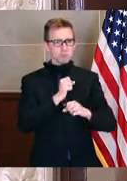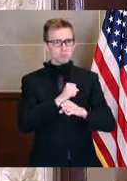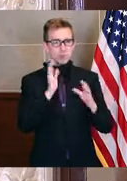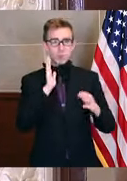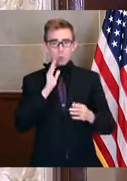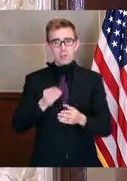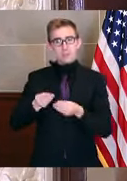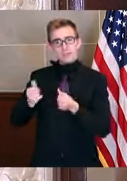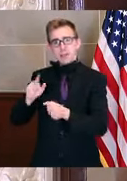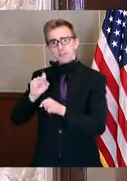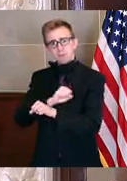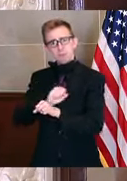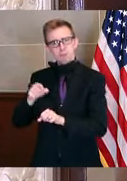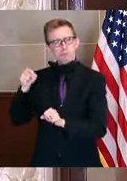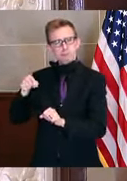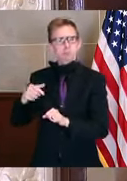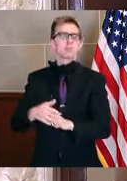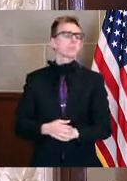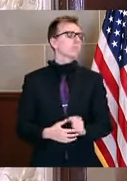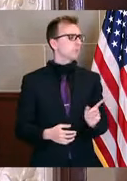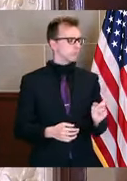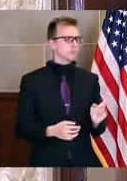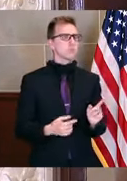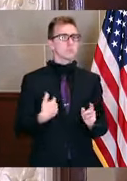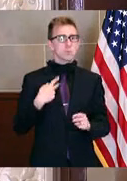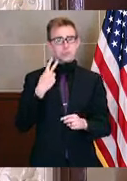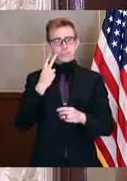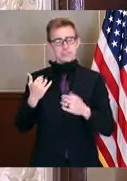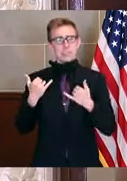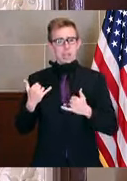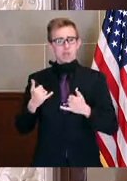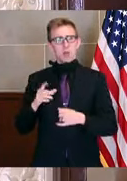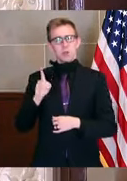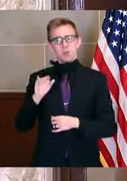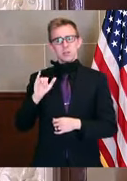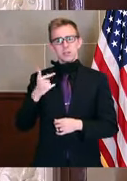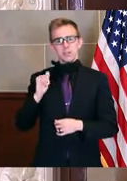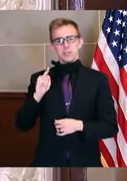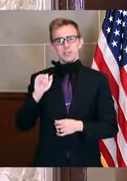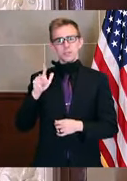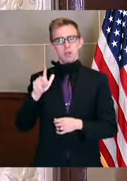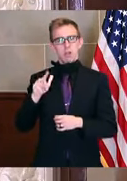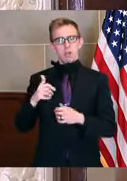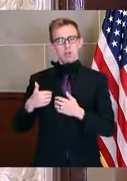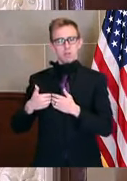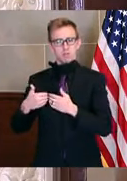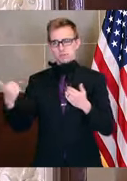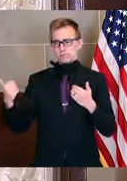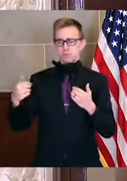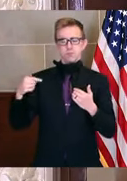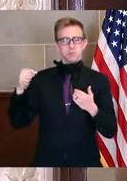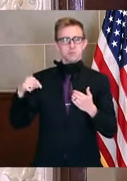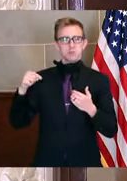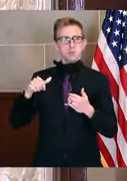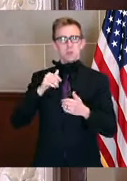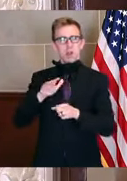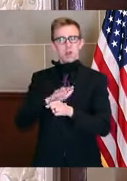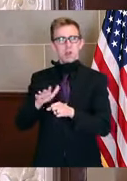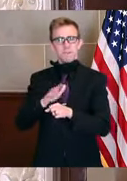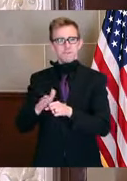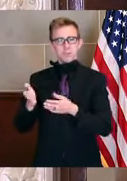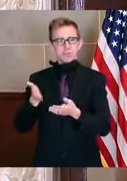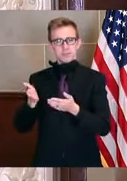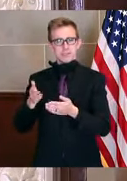spent on? I think one of the big things that we're seeing right now, to be very clear, is this digital divide. Very concerned about the fact that, uh, the